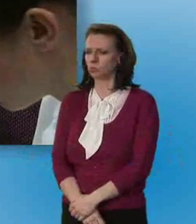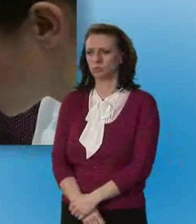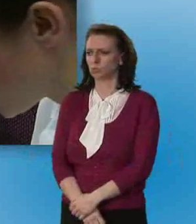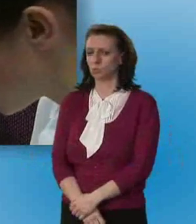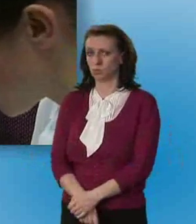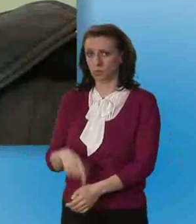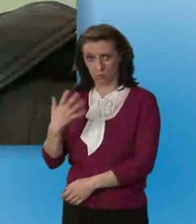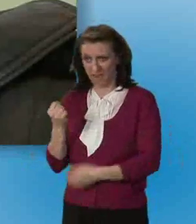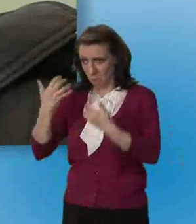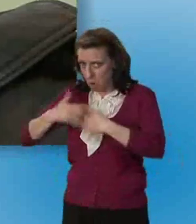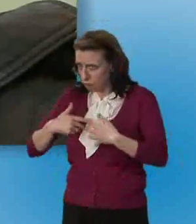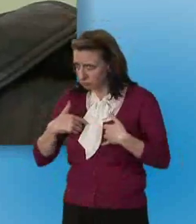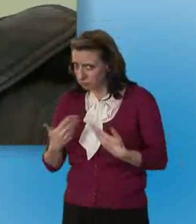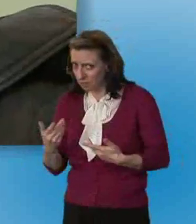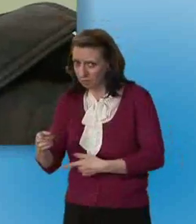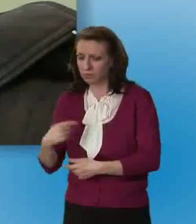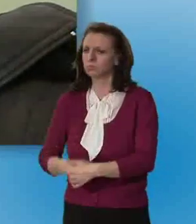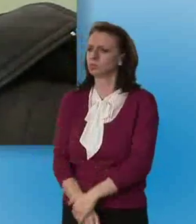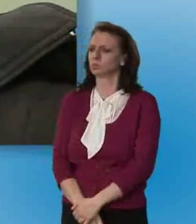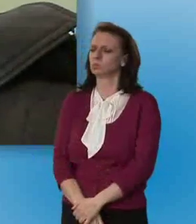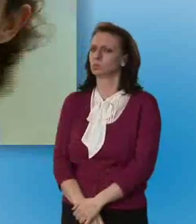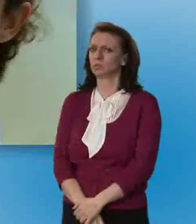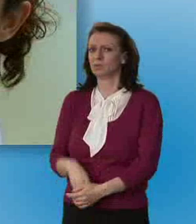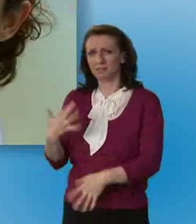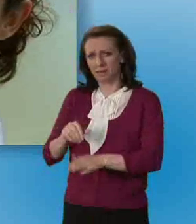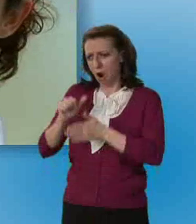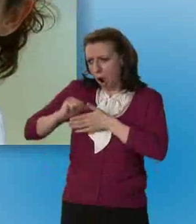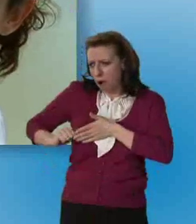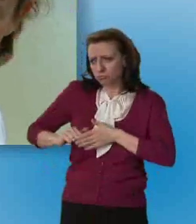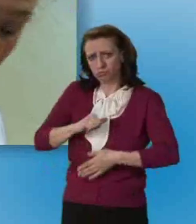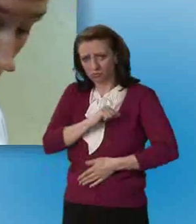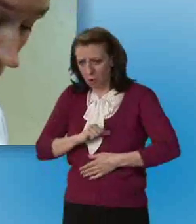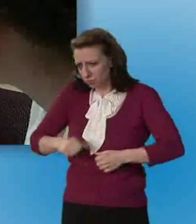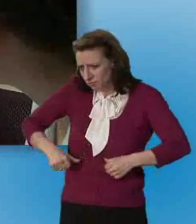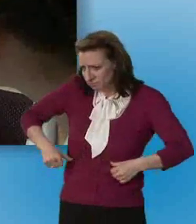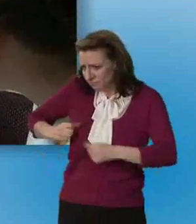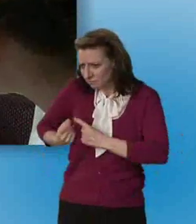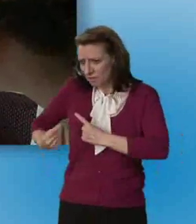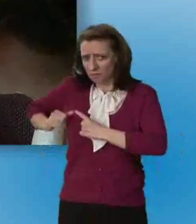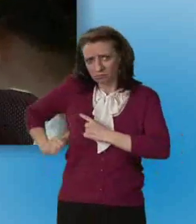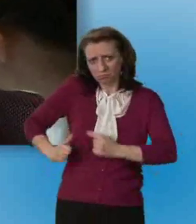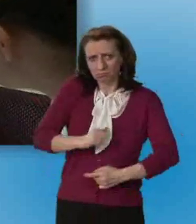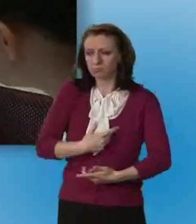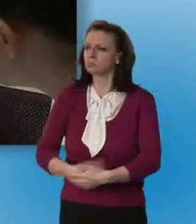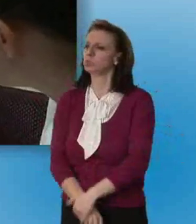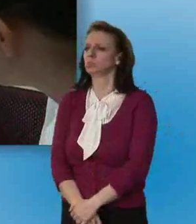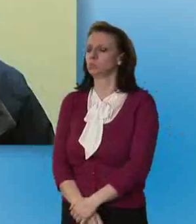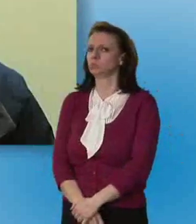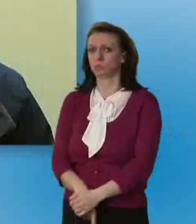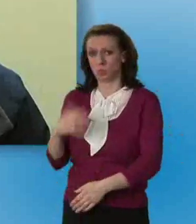Have you got any worries today with your breasts? No. No operations on or near your breasts? No. And do you take HRT?